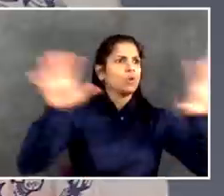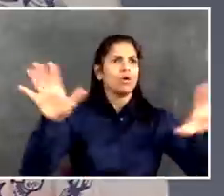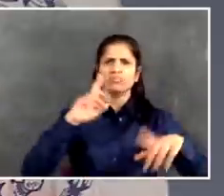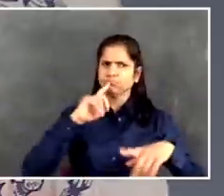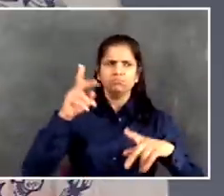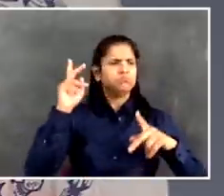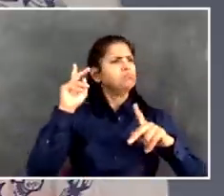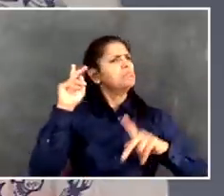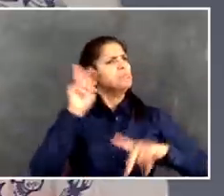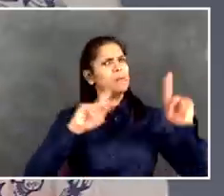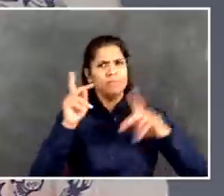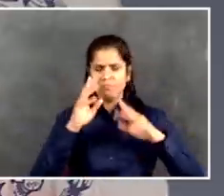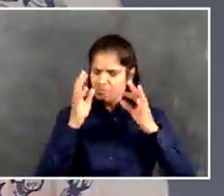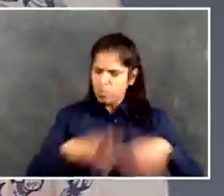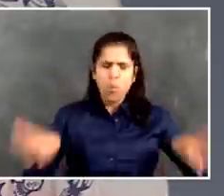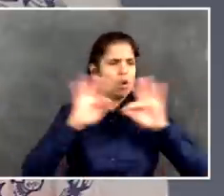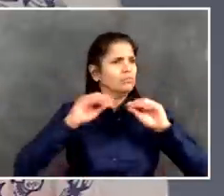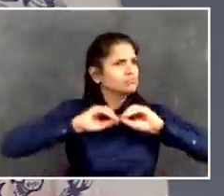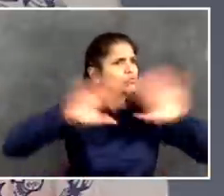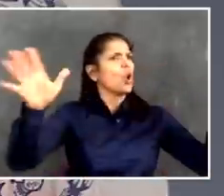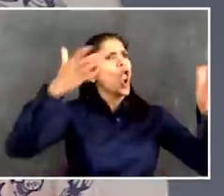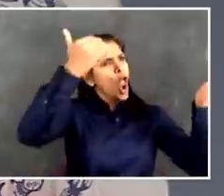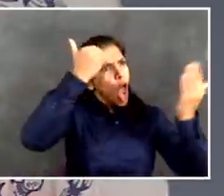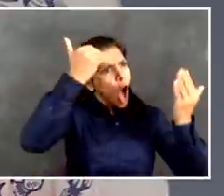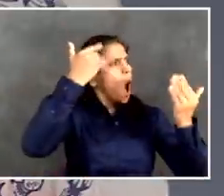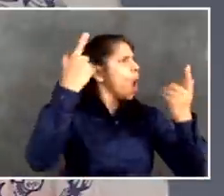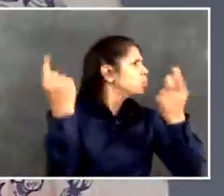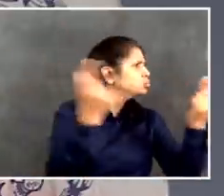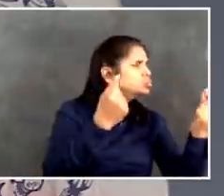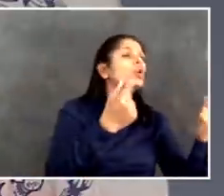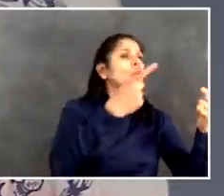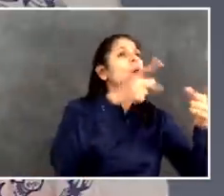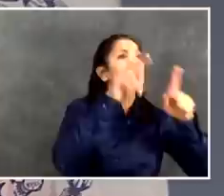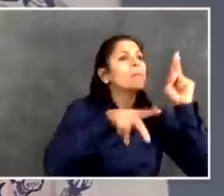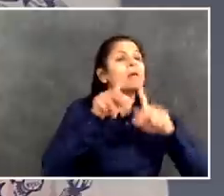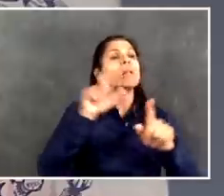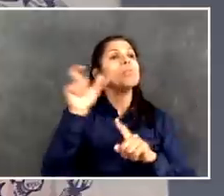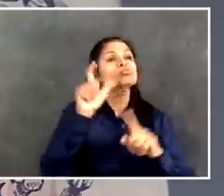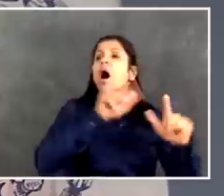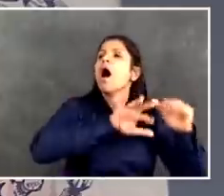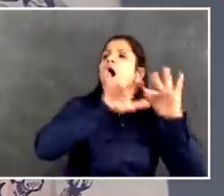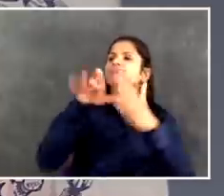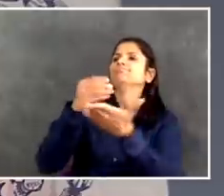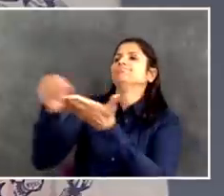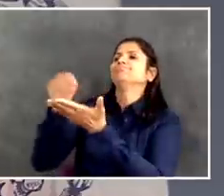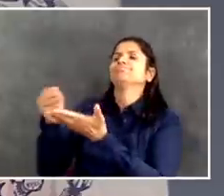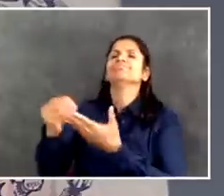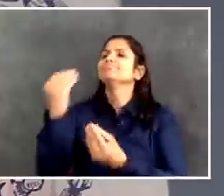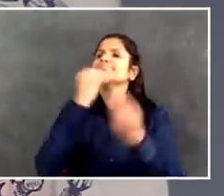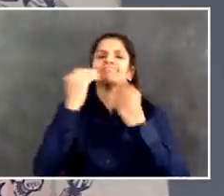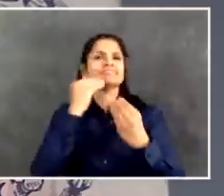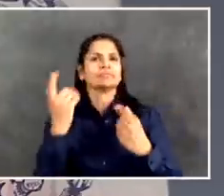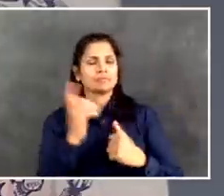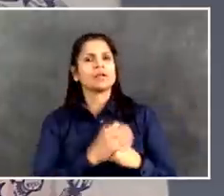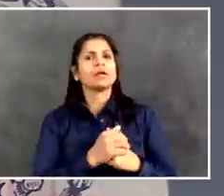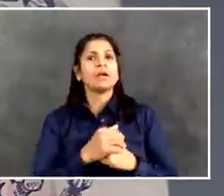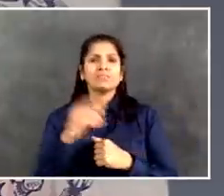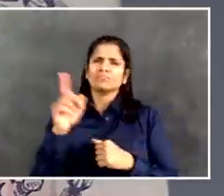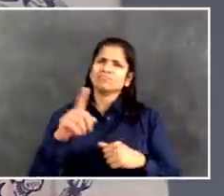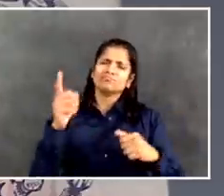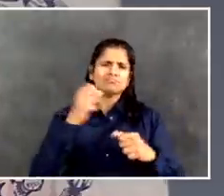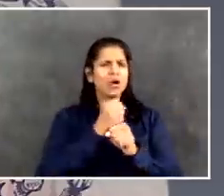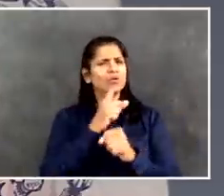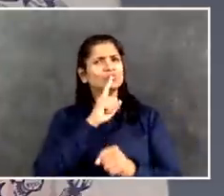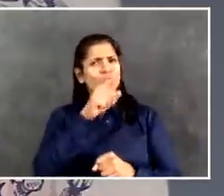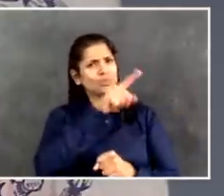in the the rush of events here, sometimes things are missed. So anytime a member of the media catches something that we needed